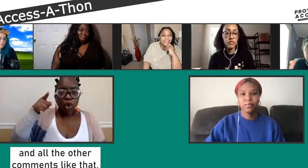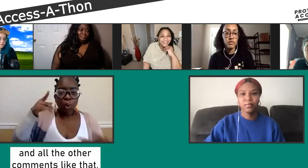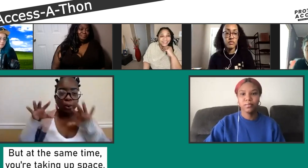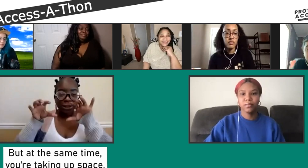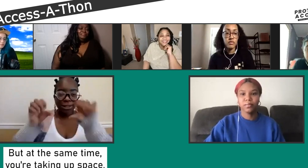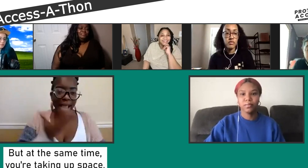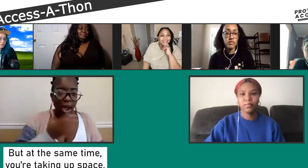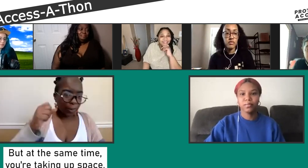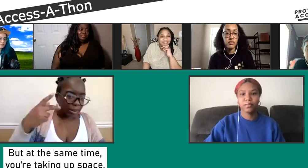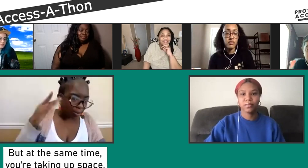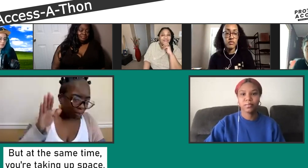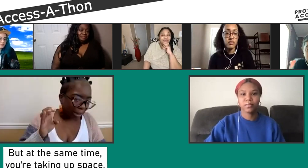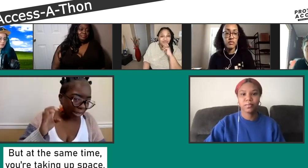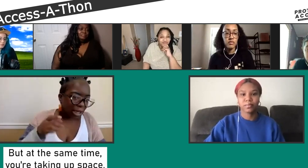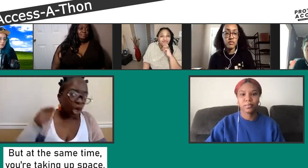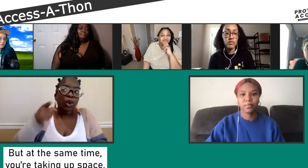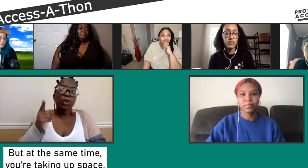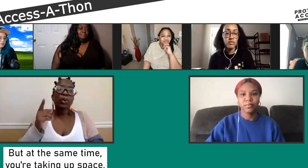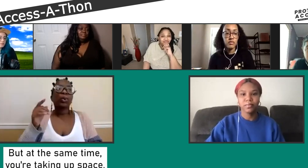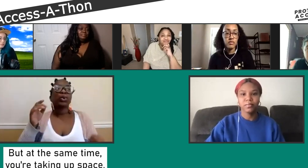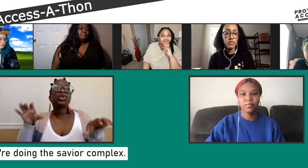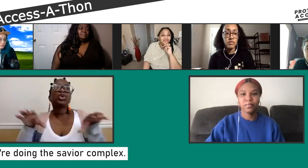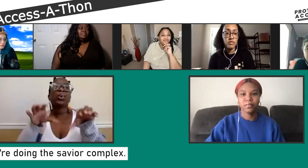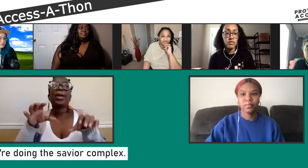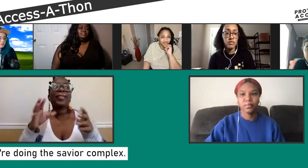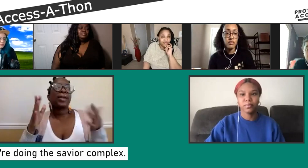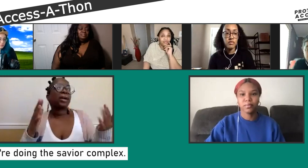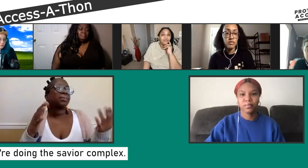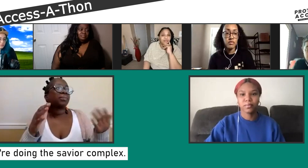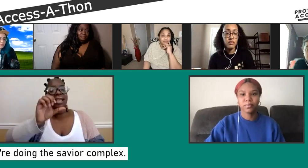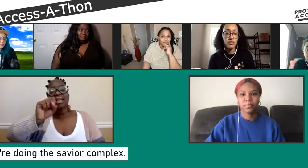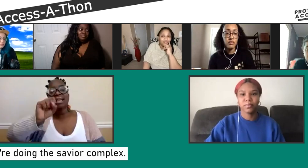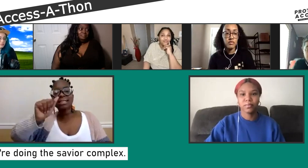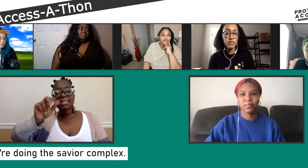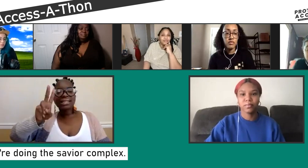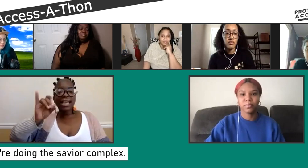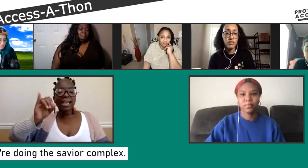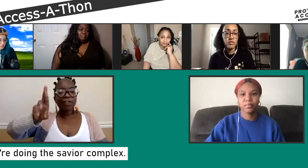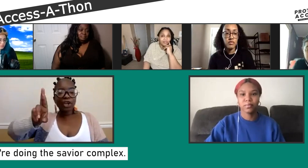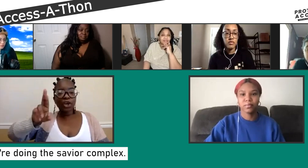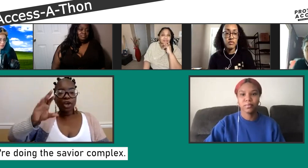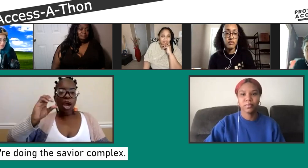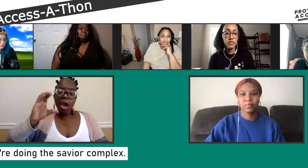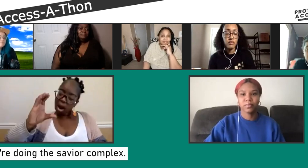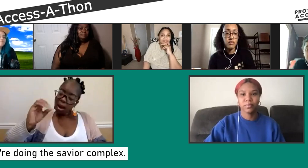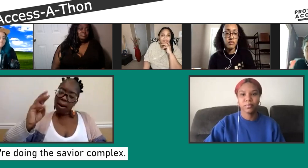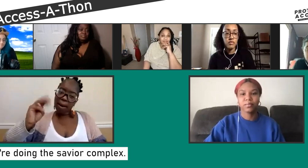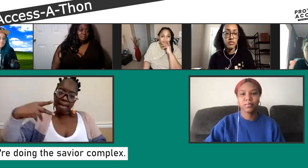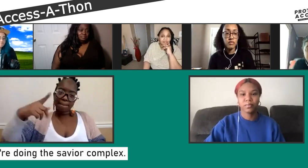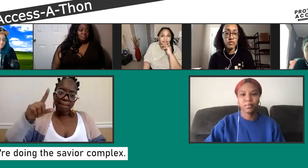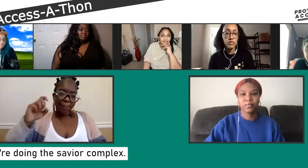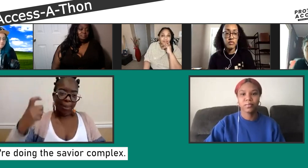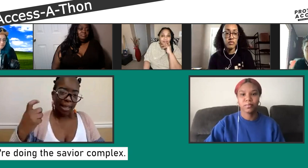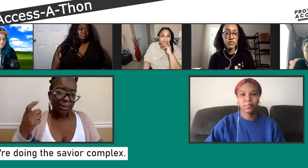and all these phrases, but at the same time, you're taking over our space. You are doing things like